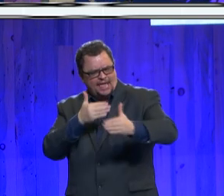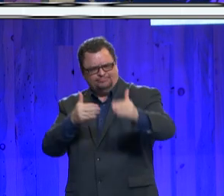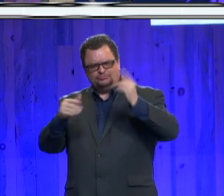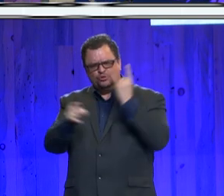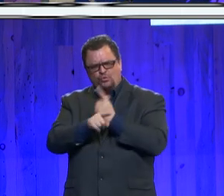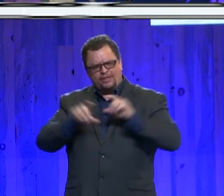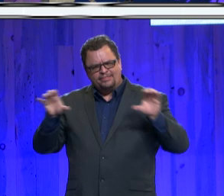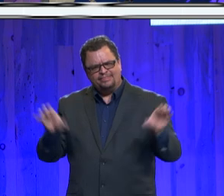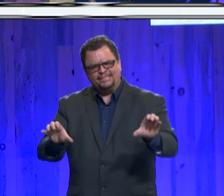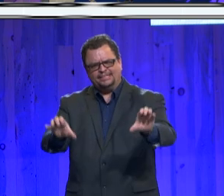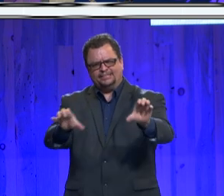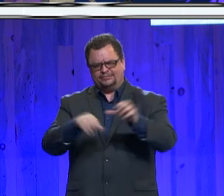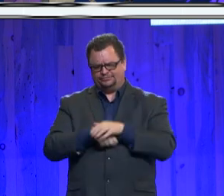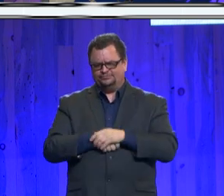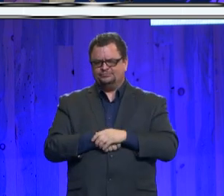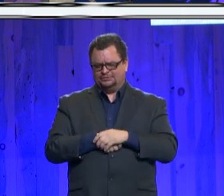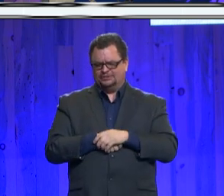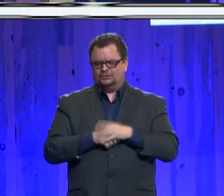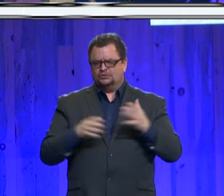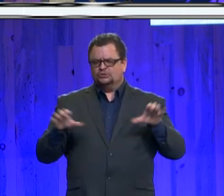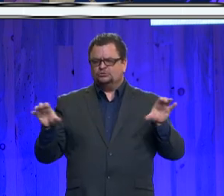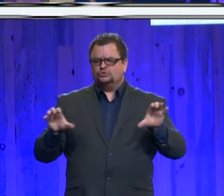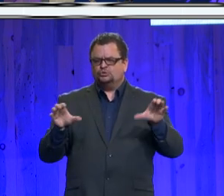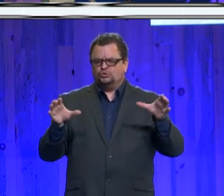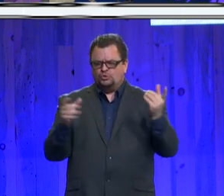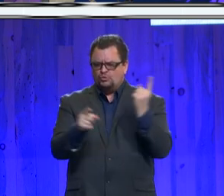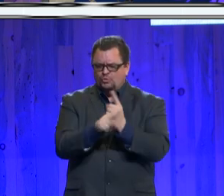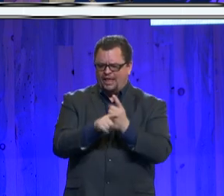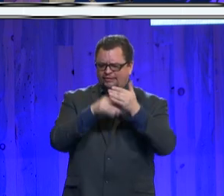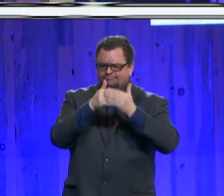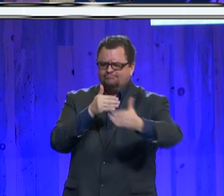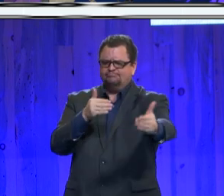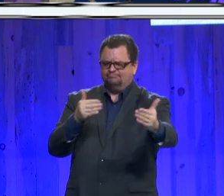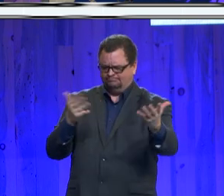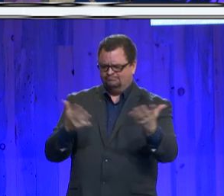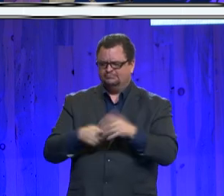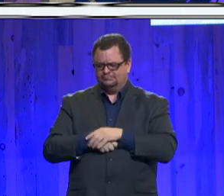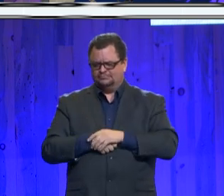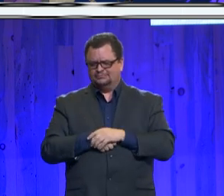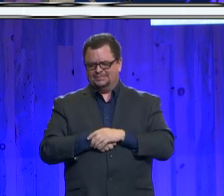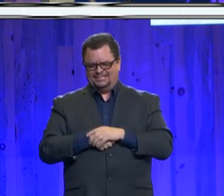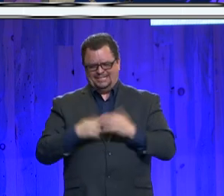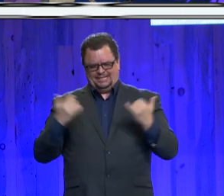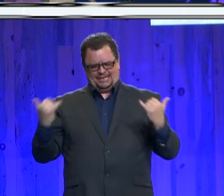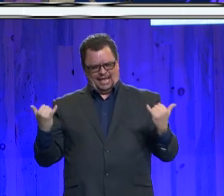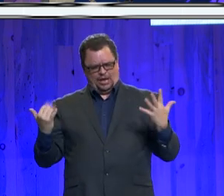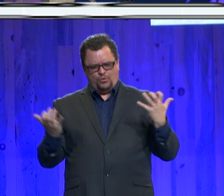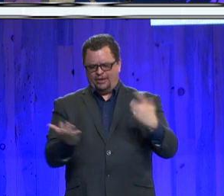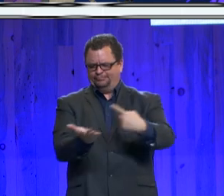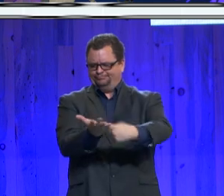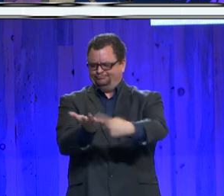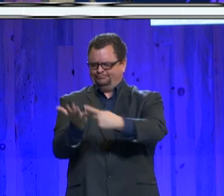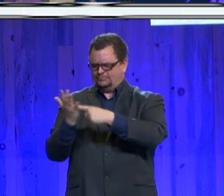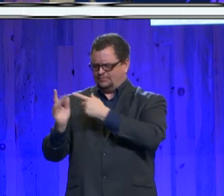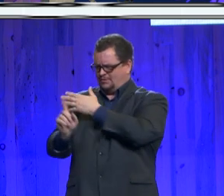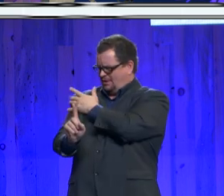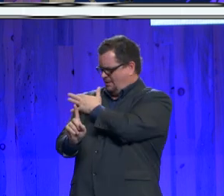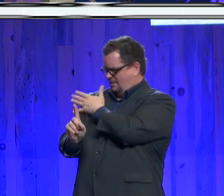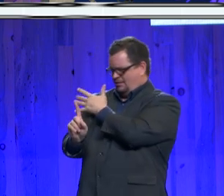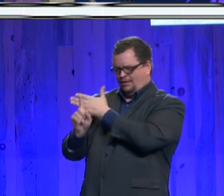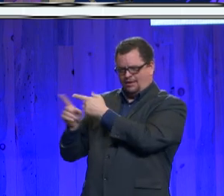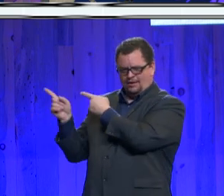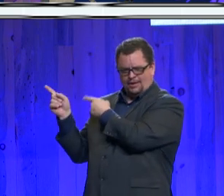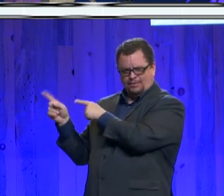Doing the Next Right Thing. For me, this speaks not only to what we've done over the past years, but also to our strength